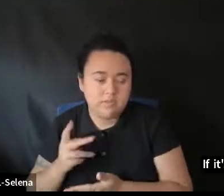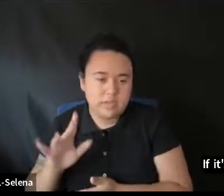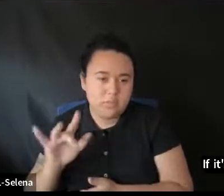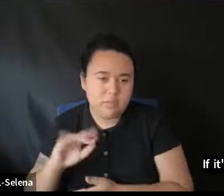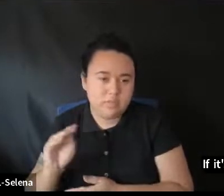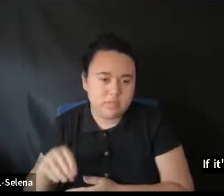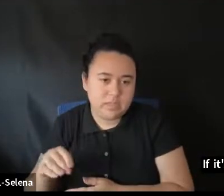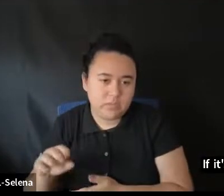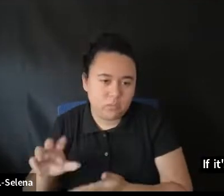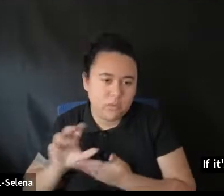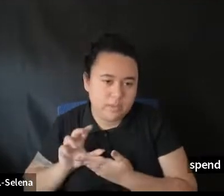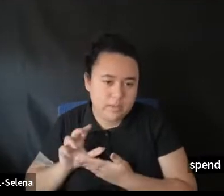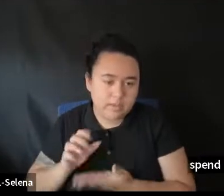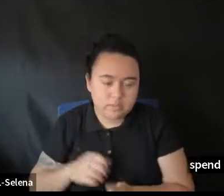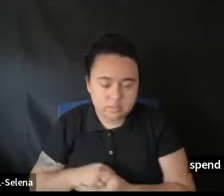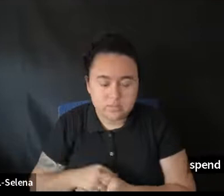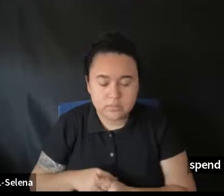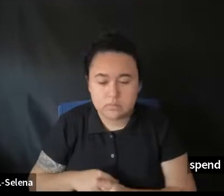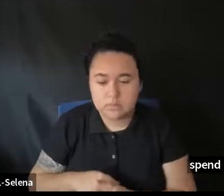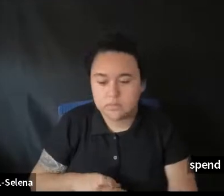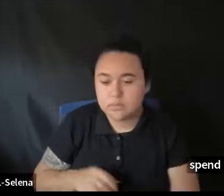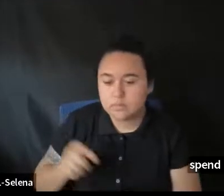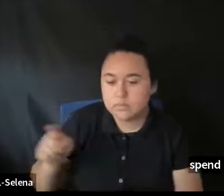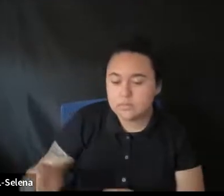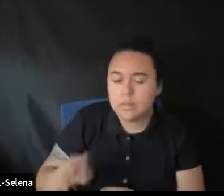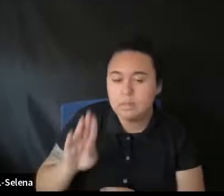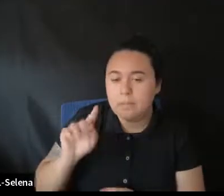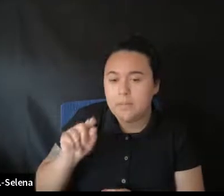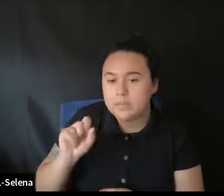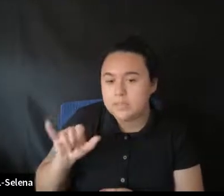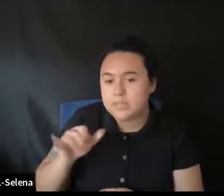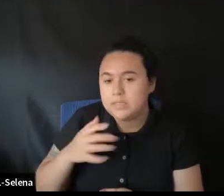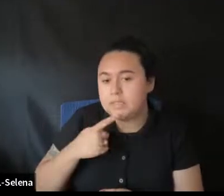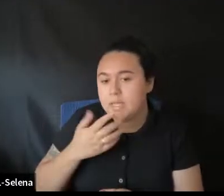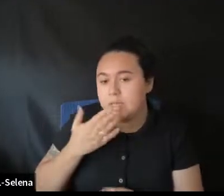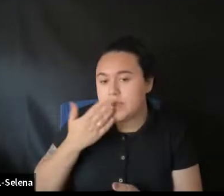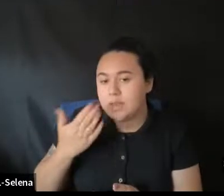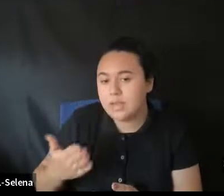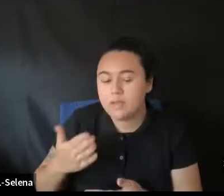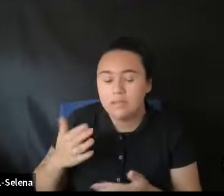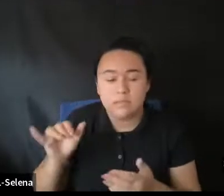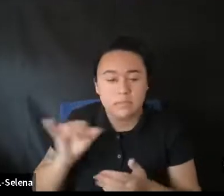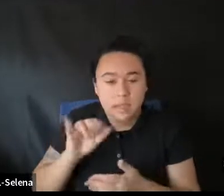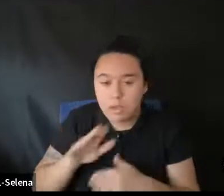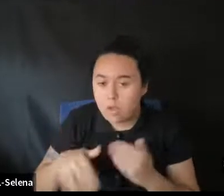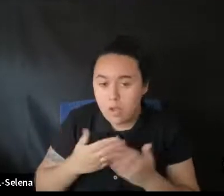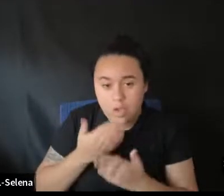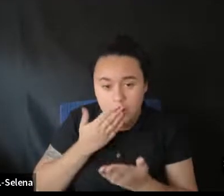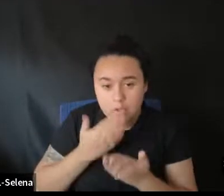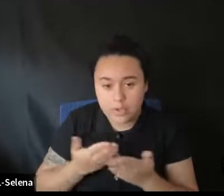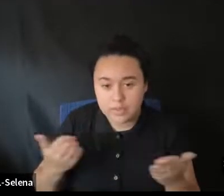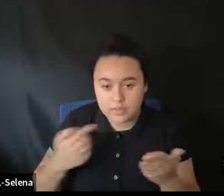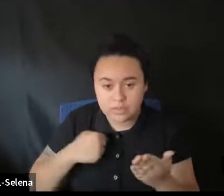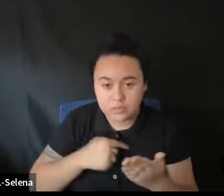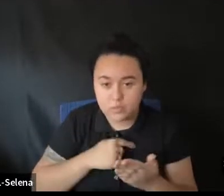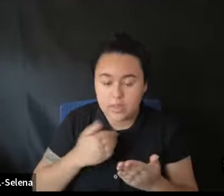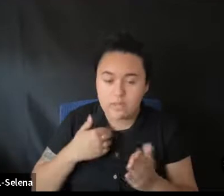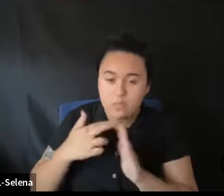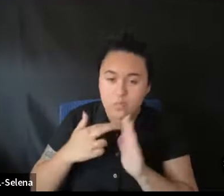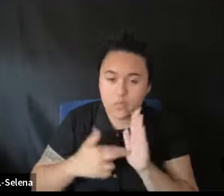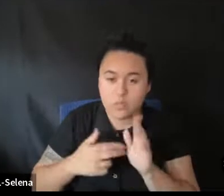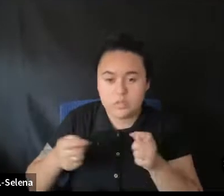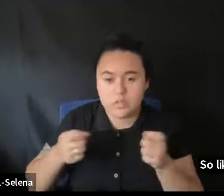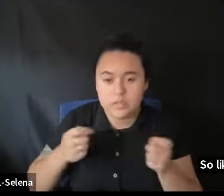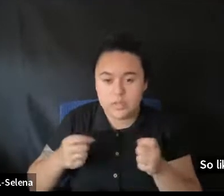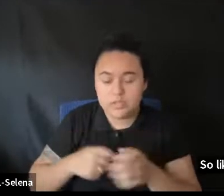Right. Thank you. So. Like all good things. There are rules and regulations.